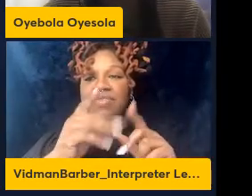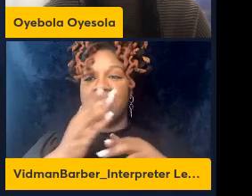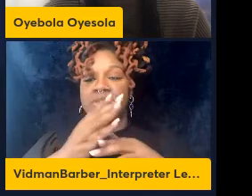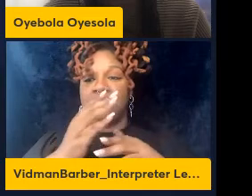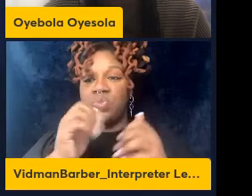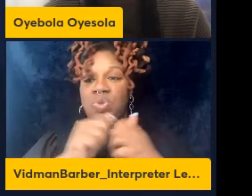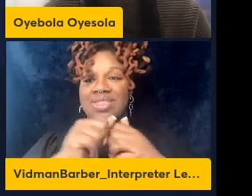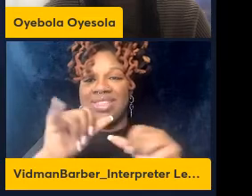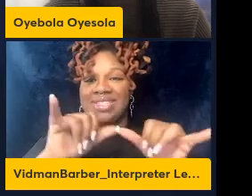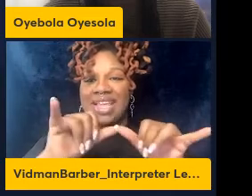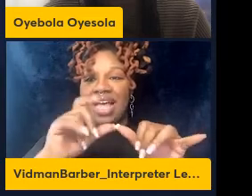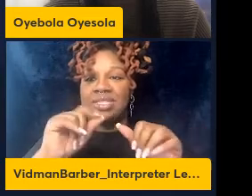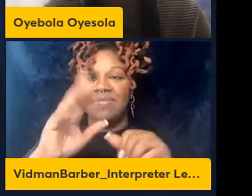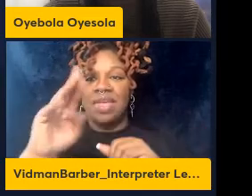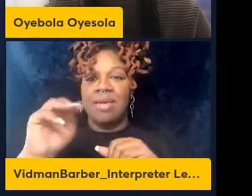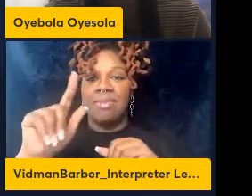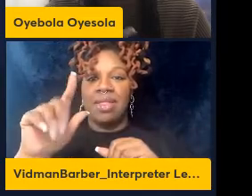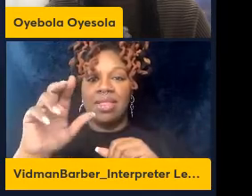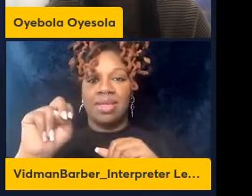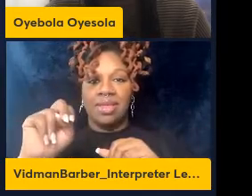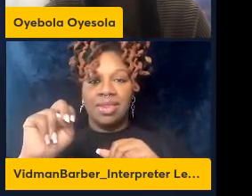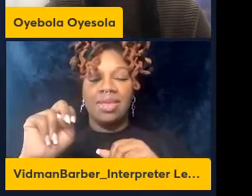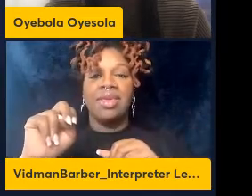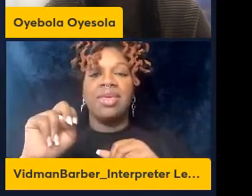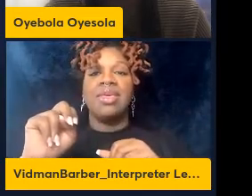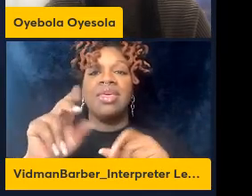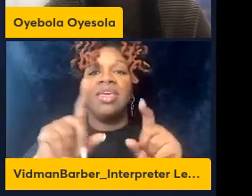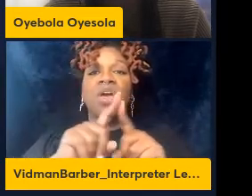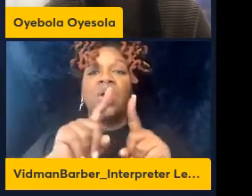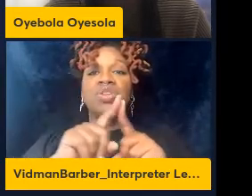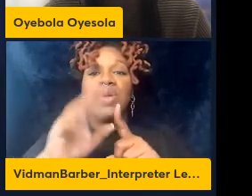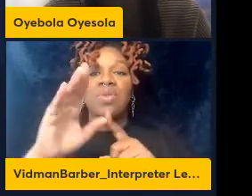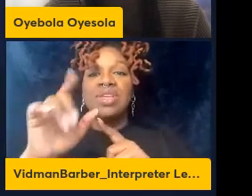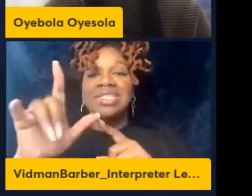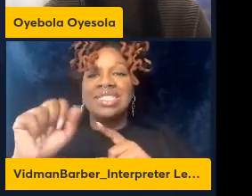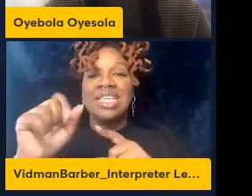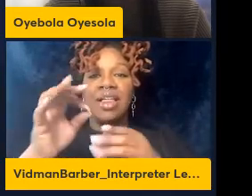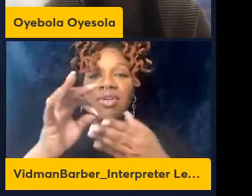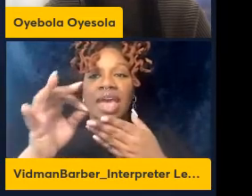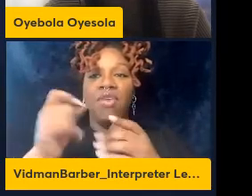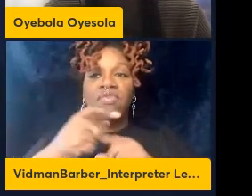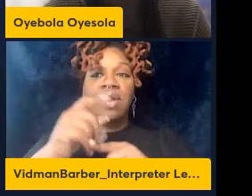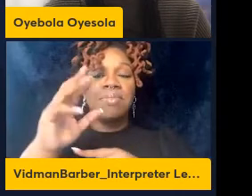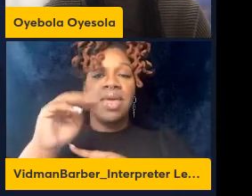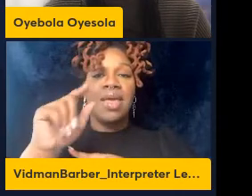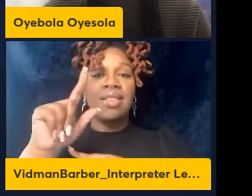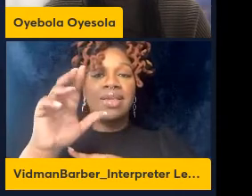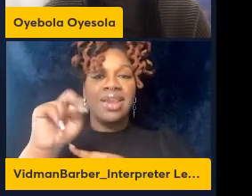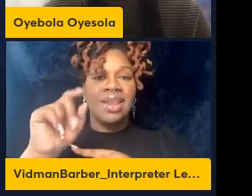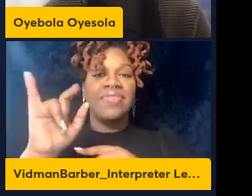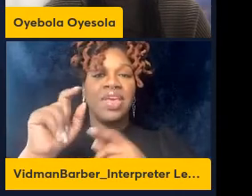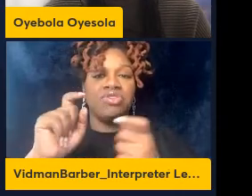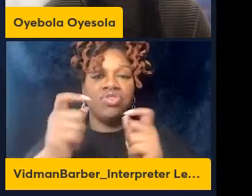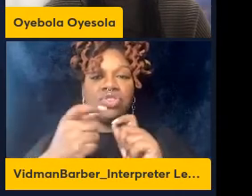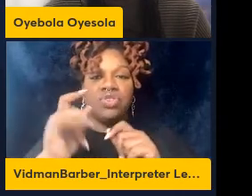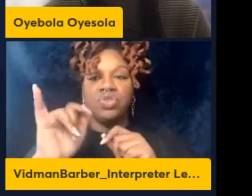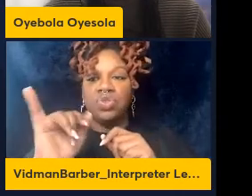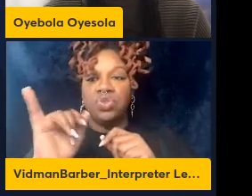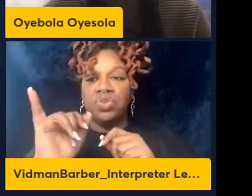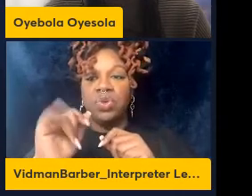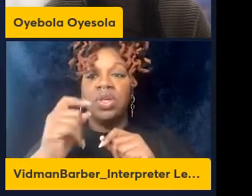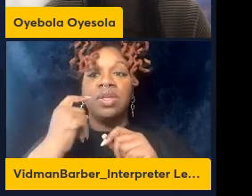probably appreciate this looking at the cell count from the MLN in that you could see that this block